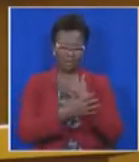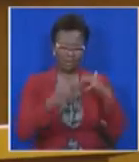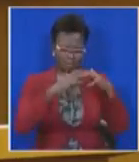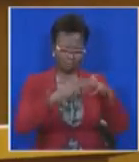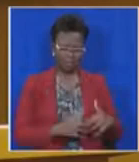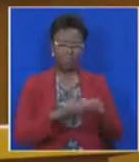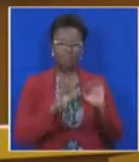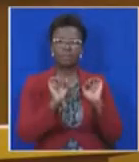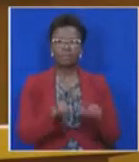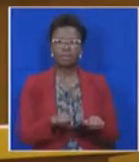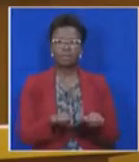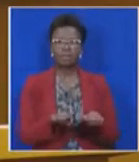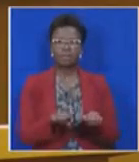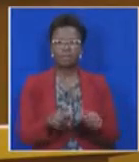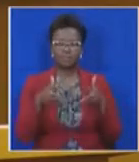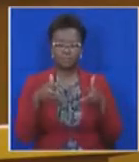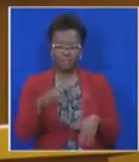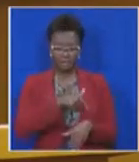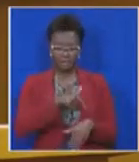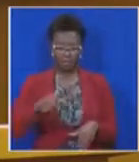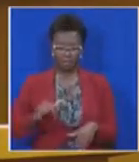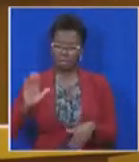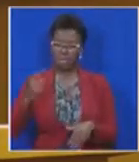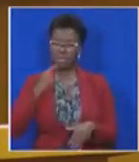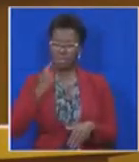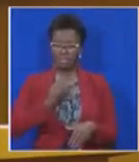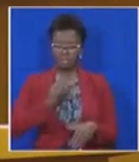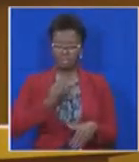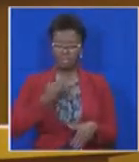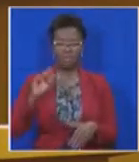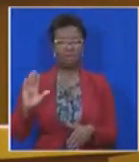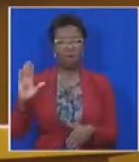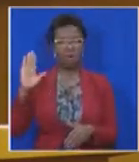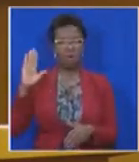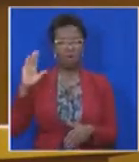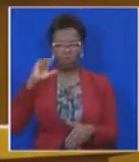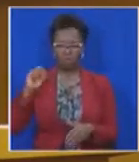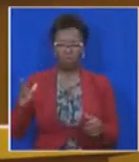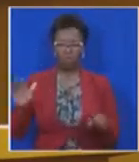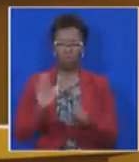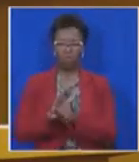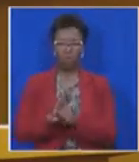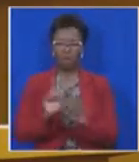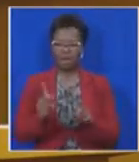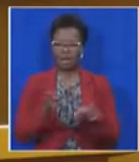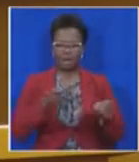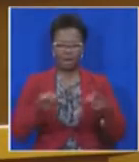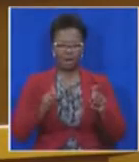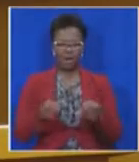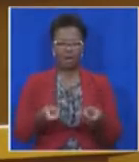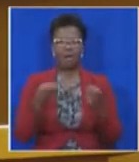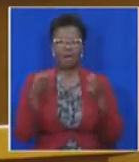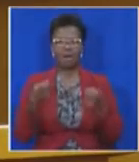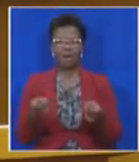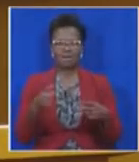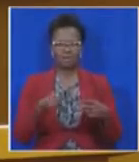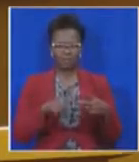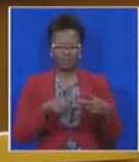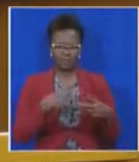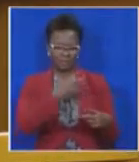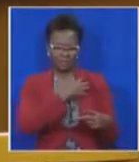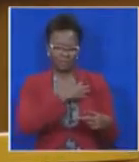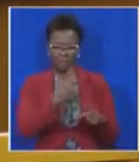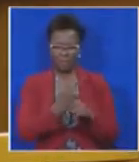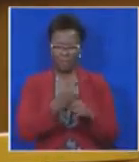We have a president who has broken his oath of office and lost the right to govern, an executive that is complicit with their